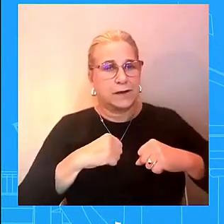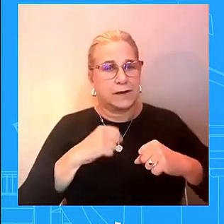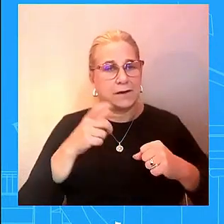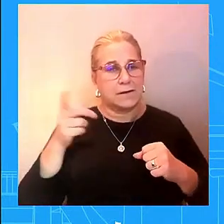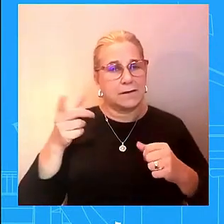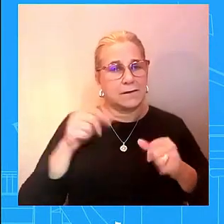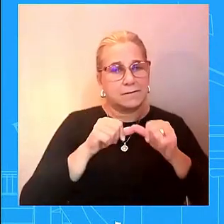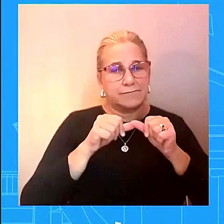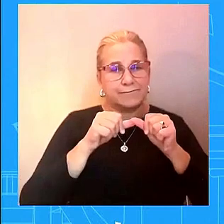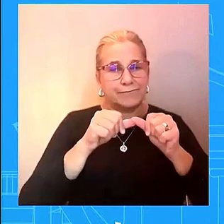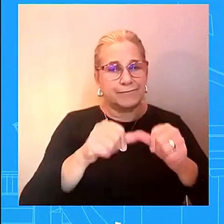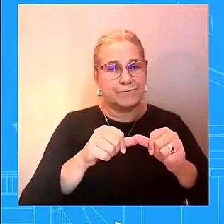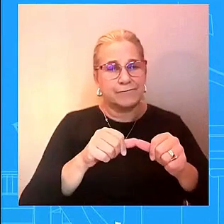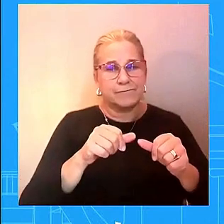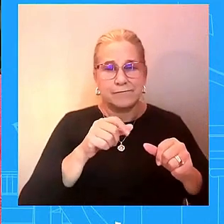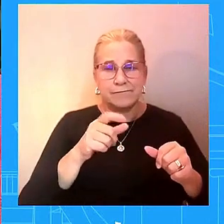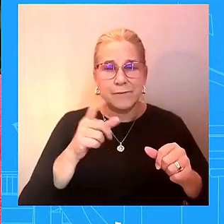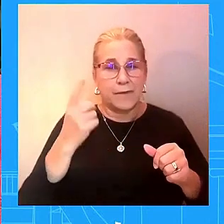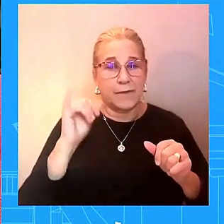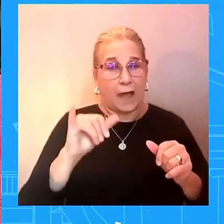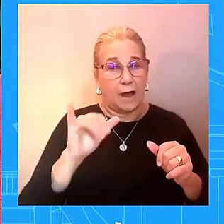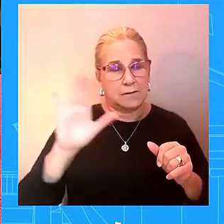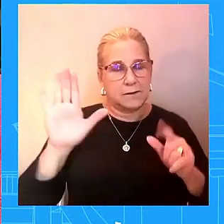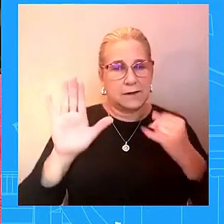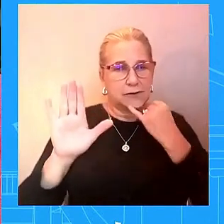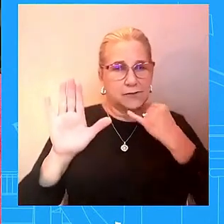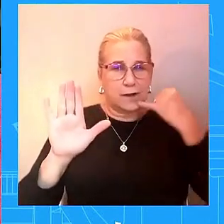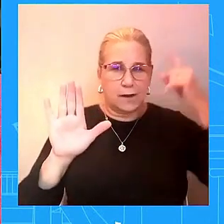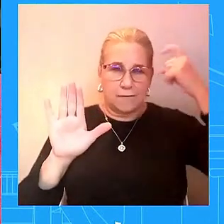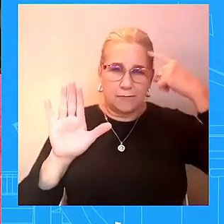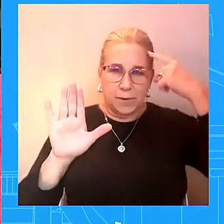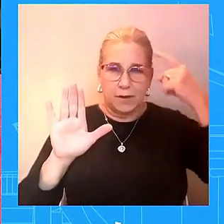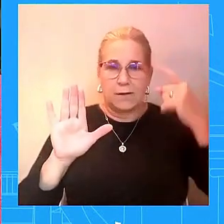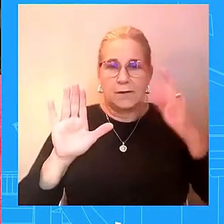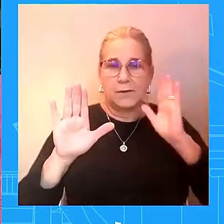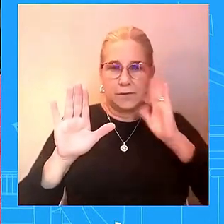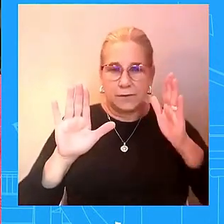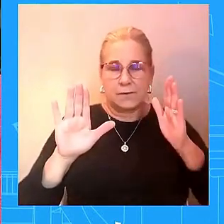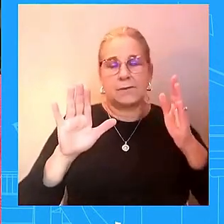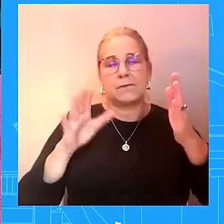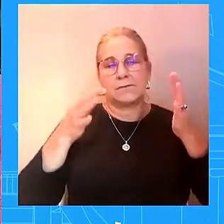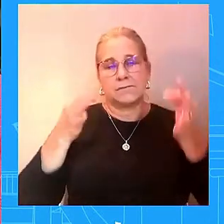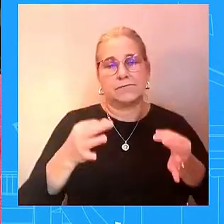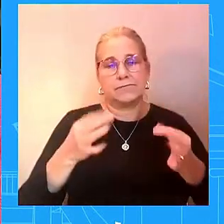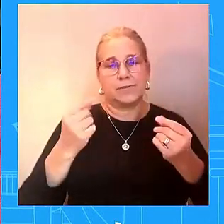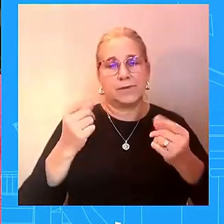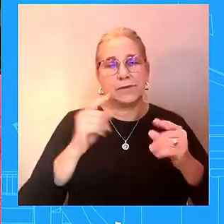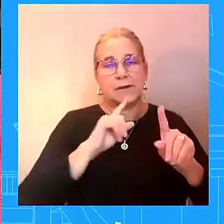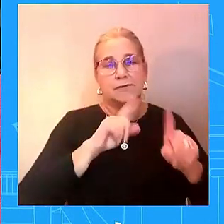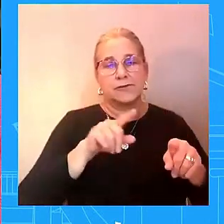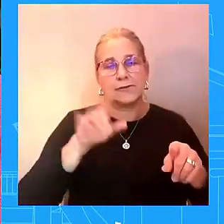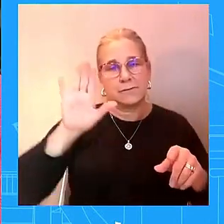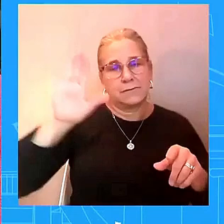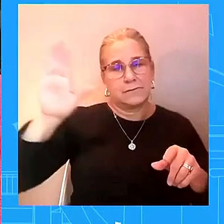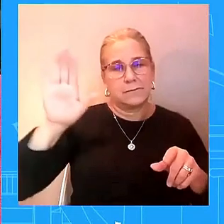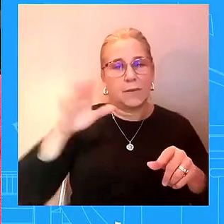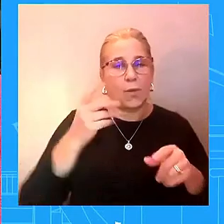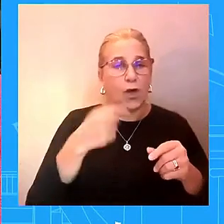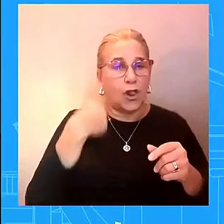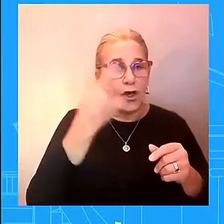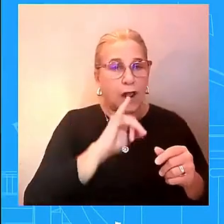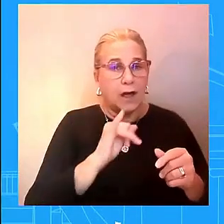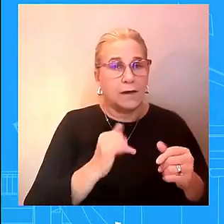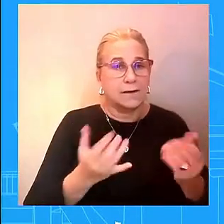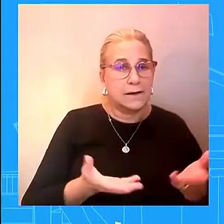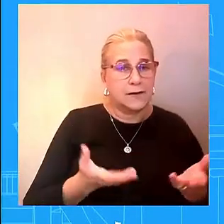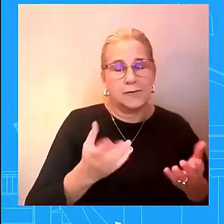the israeli government to speak to and is there any word on what that response would look like and is there sort of a red line i'm just not